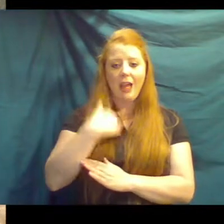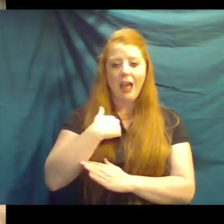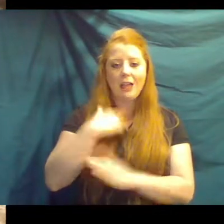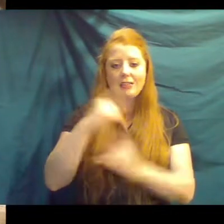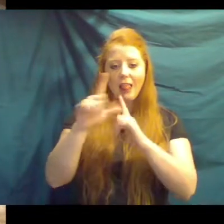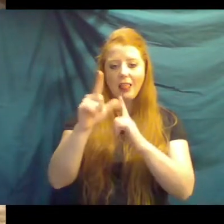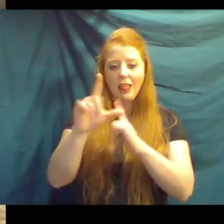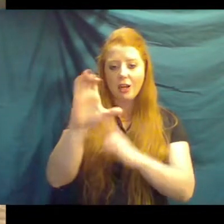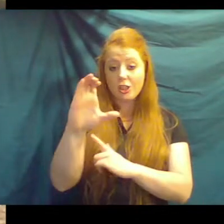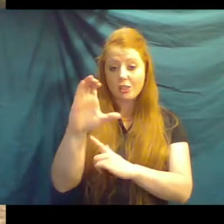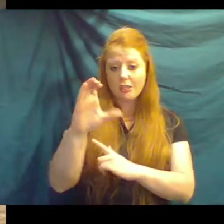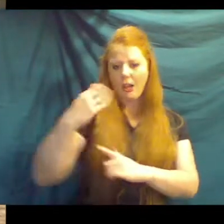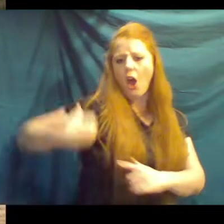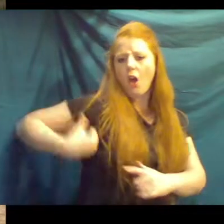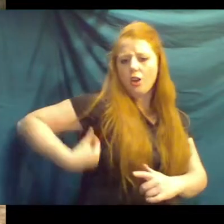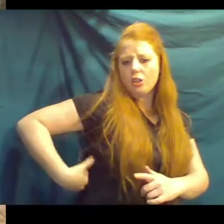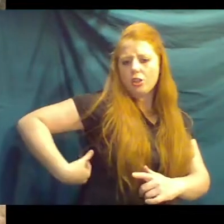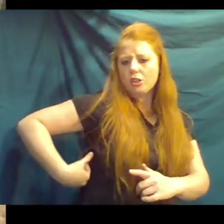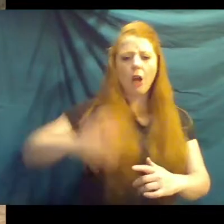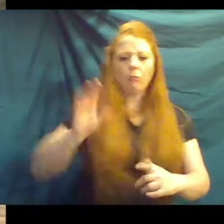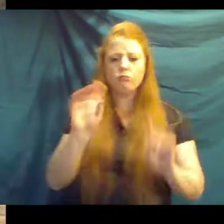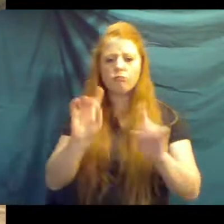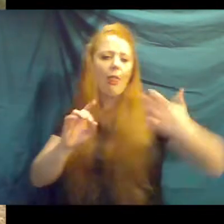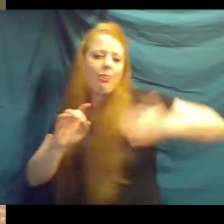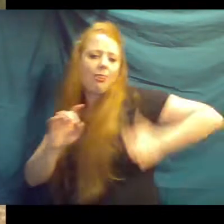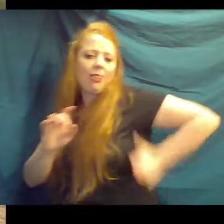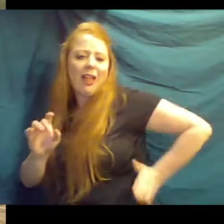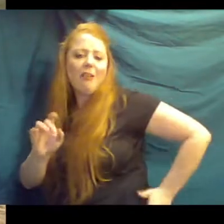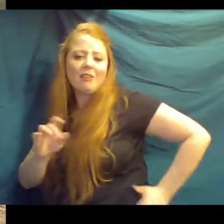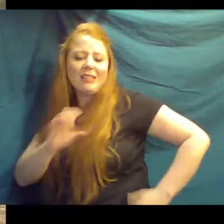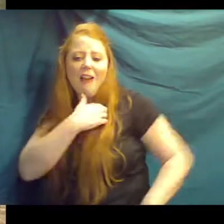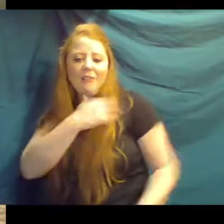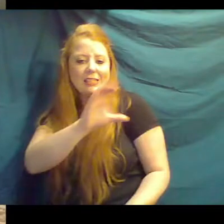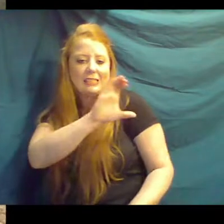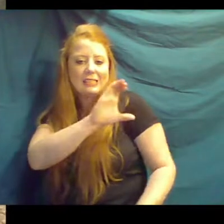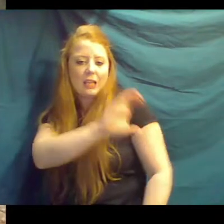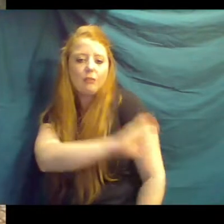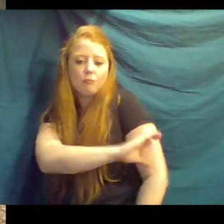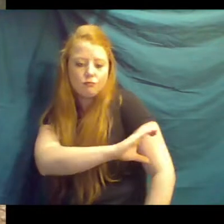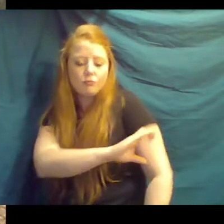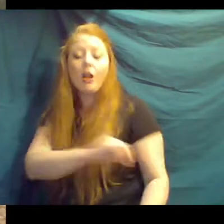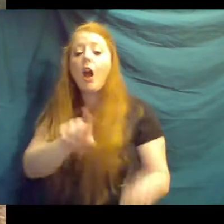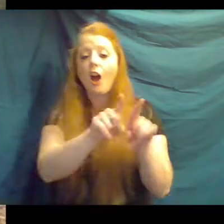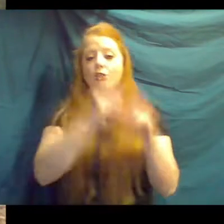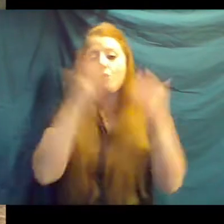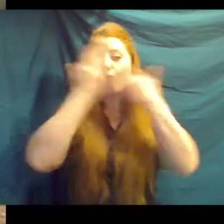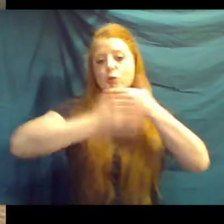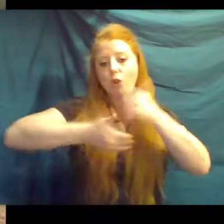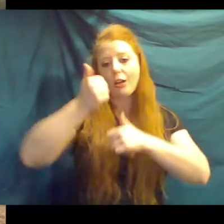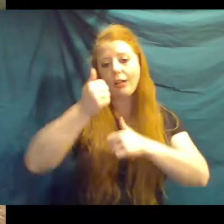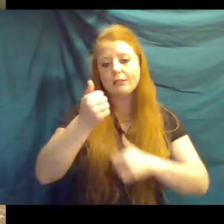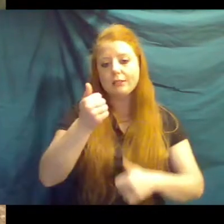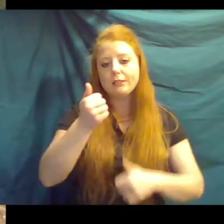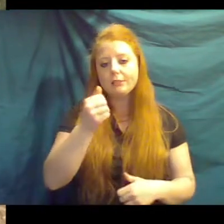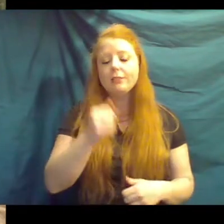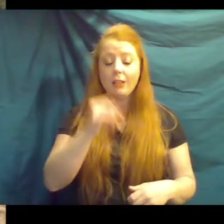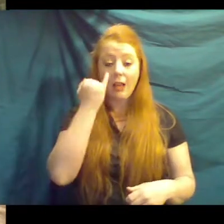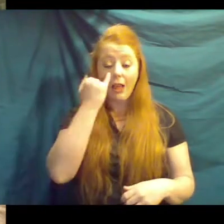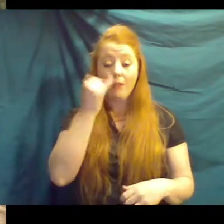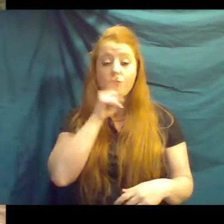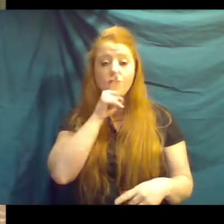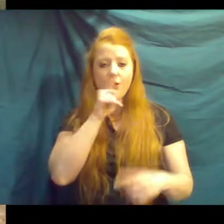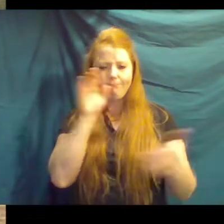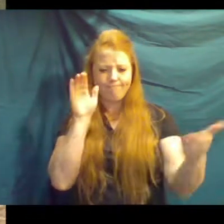her side, on her left side. She's also the darkest, which is really, if you are